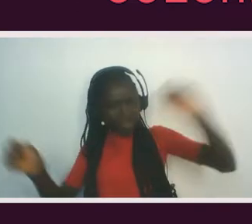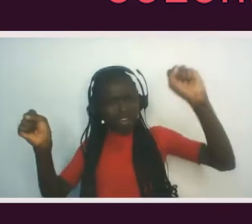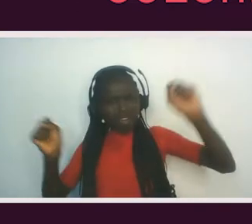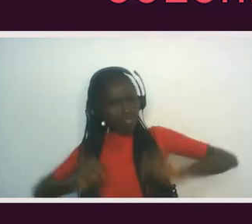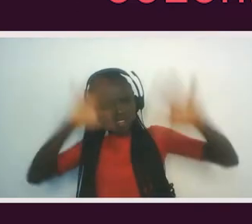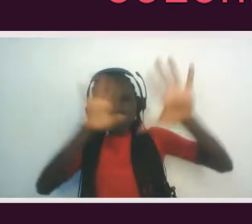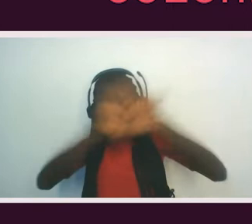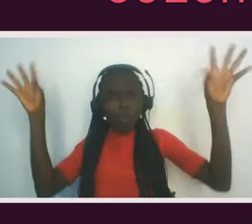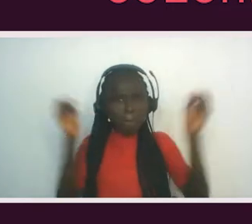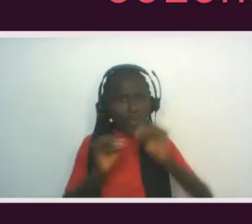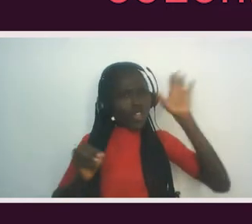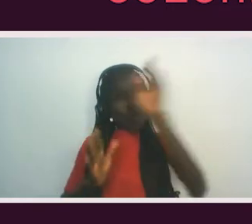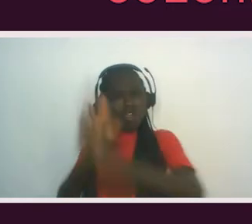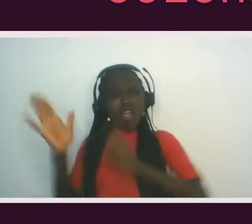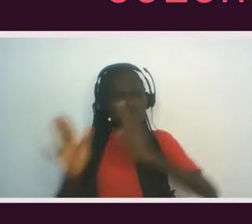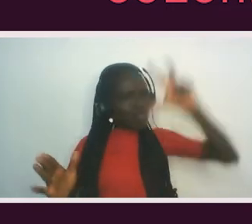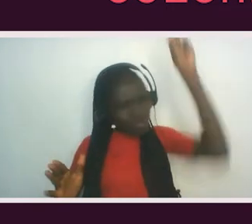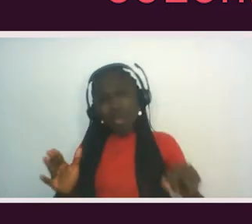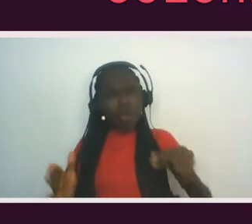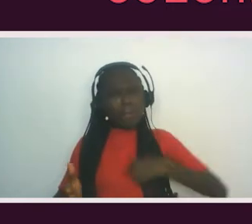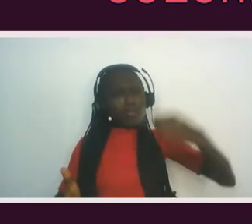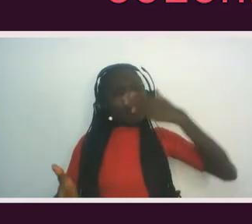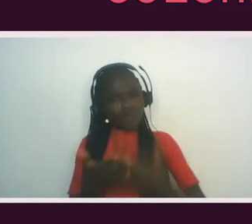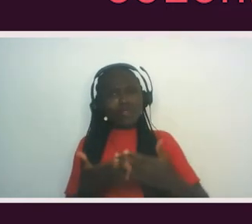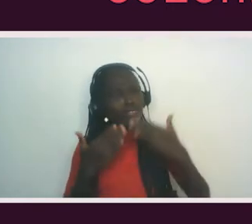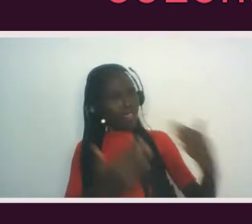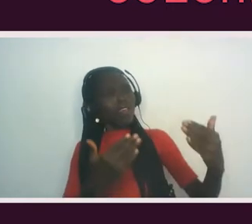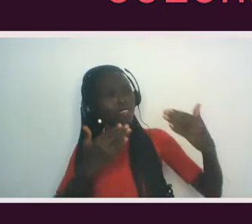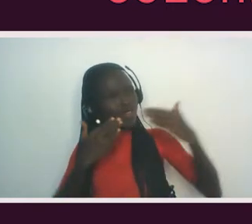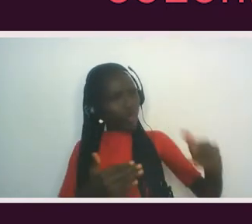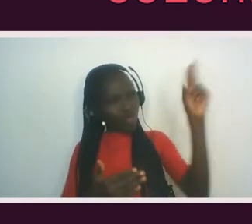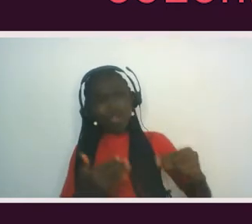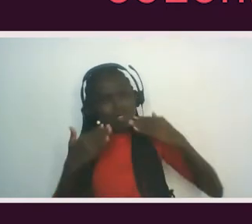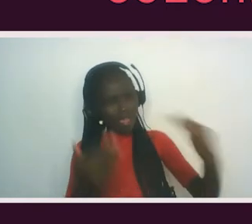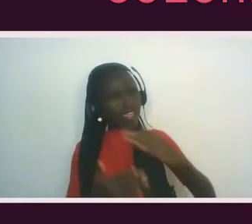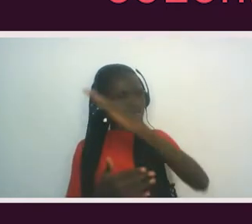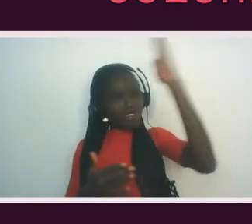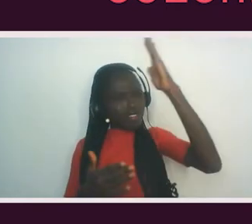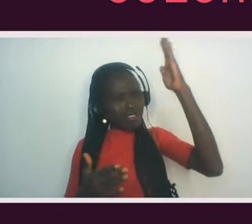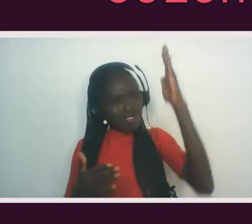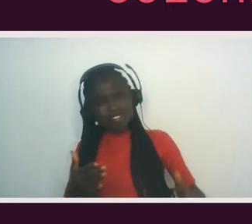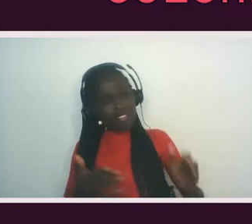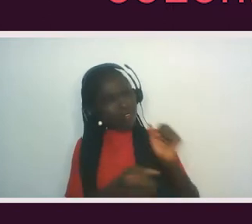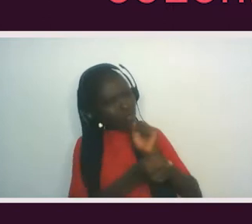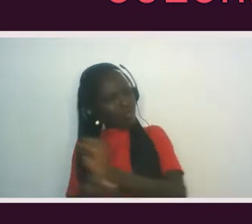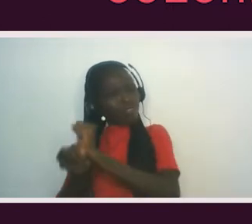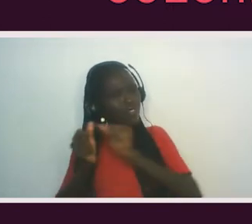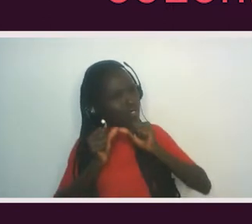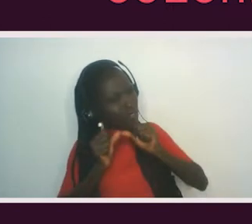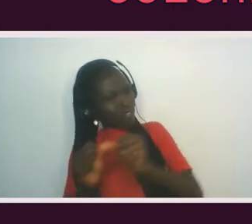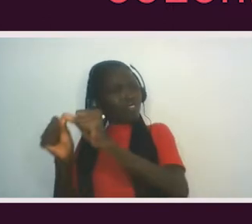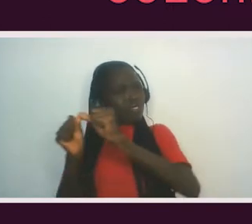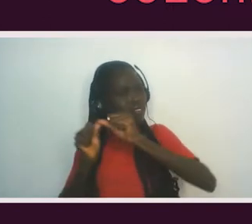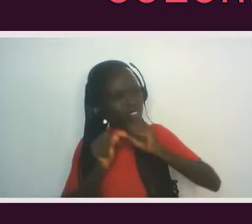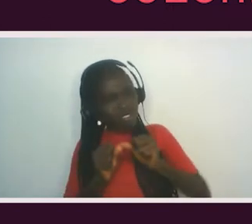more for this is your hour. No, I am good. Thank you. No, thank you. I will not be microaggressed for that transgression